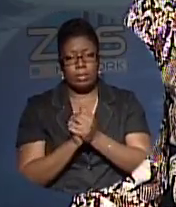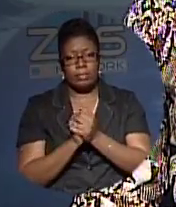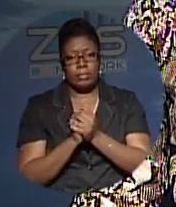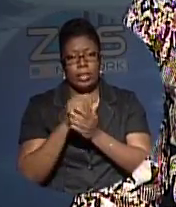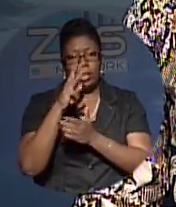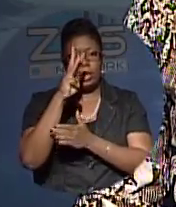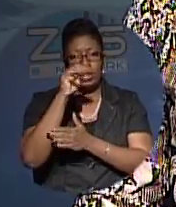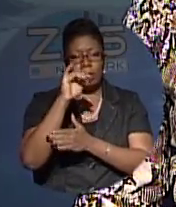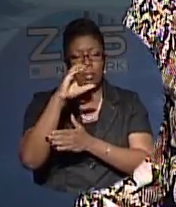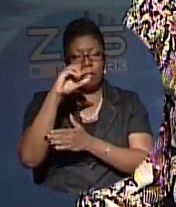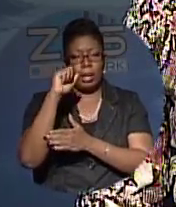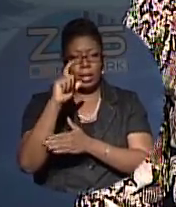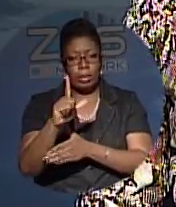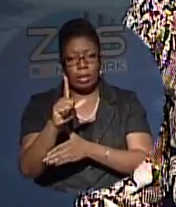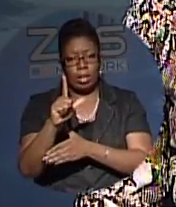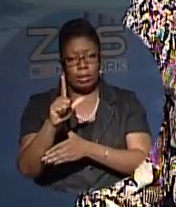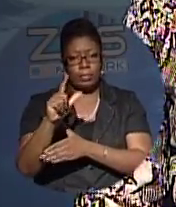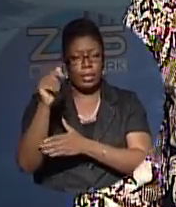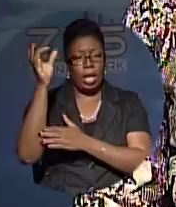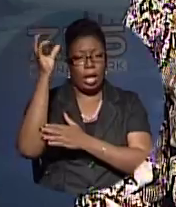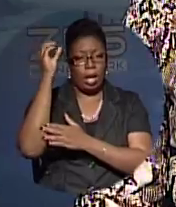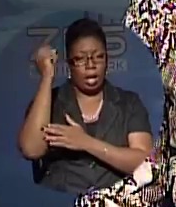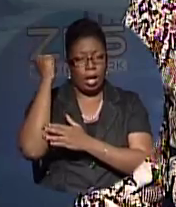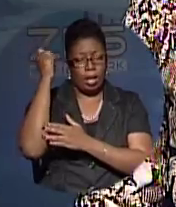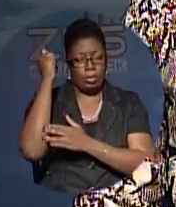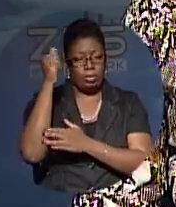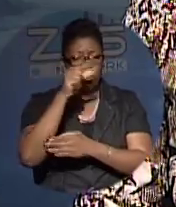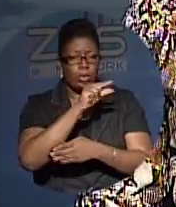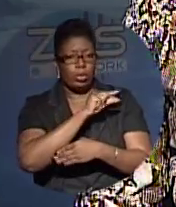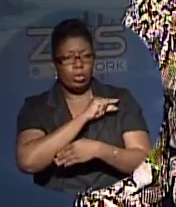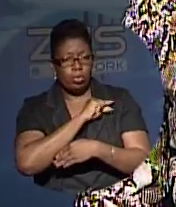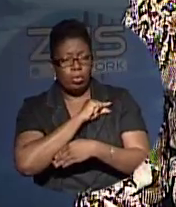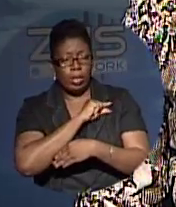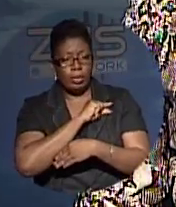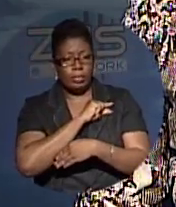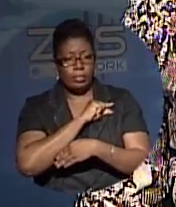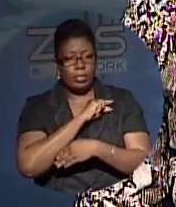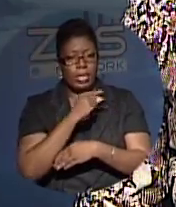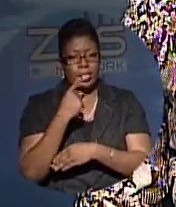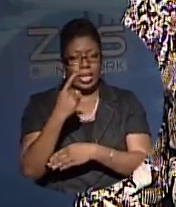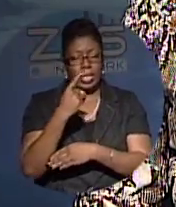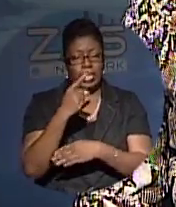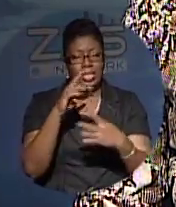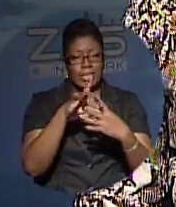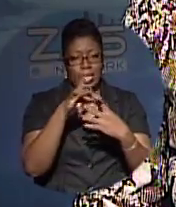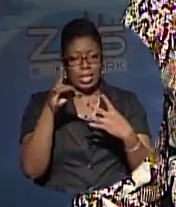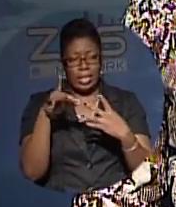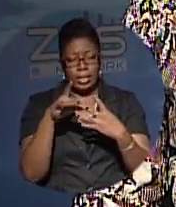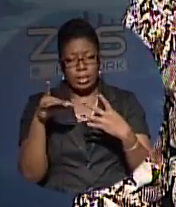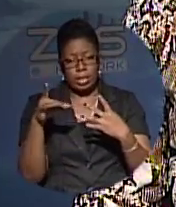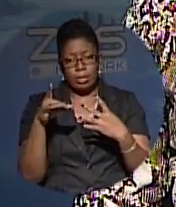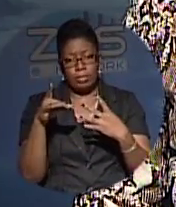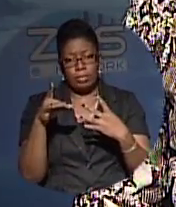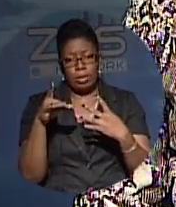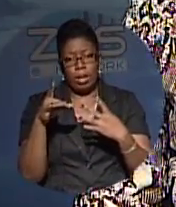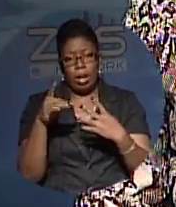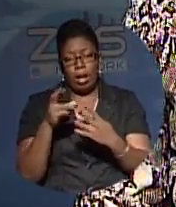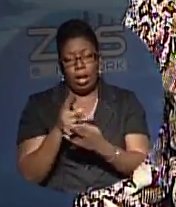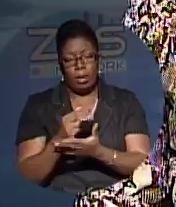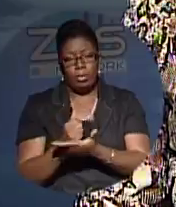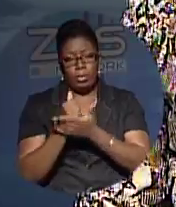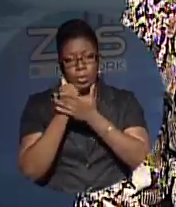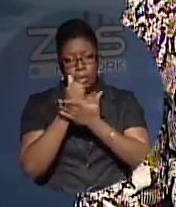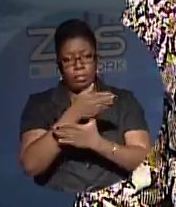Michael, MPV Alfred Gray, while on the topic of disaster preparedness, claimed selective distribution of relief items in his constituency